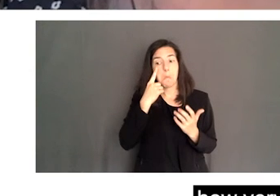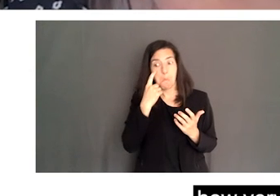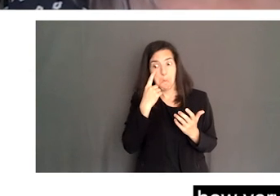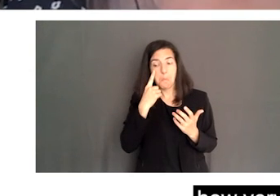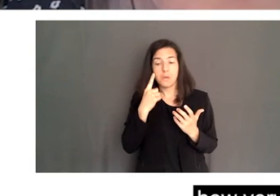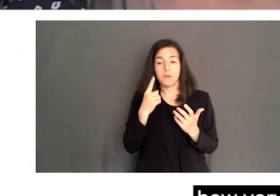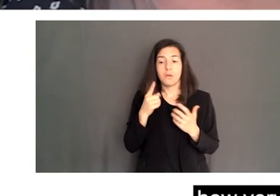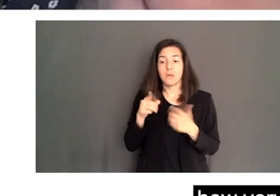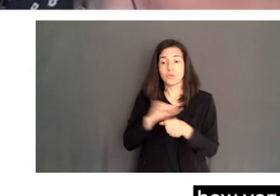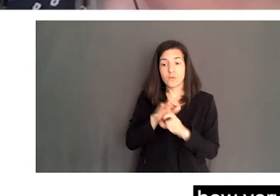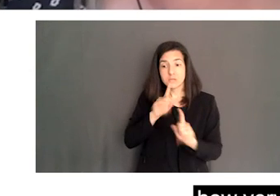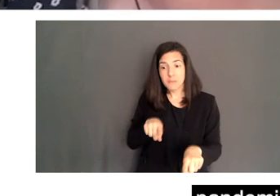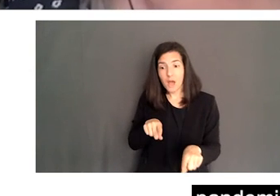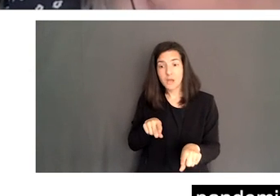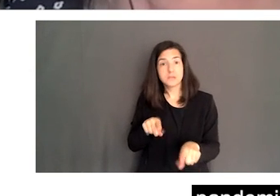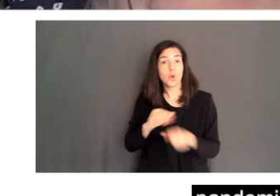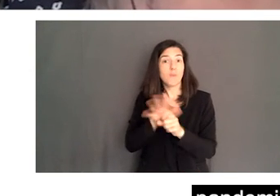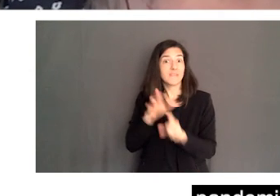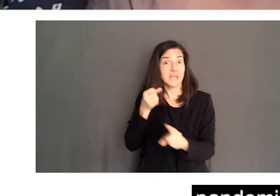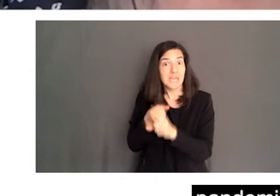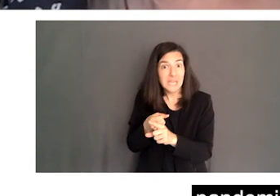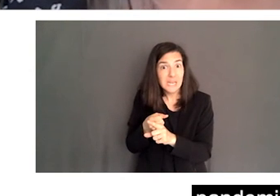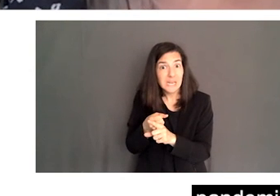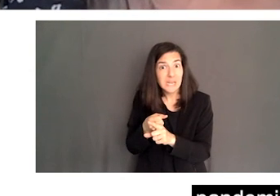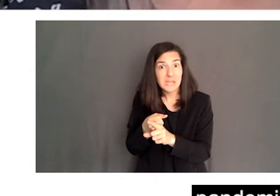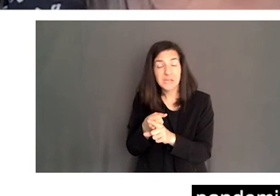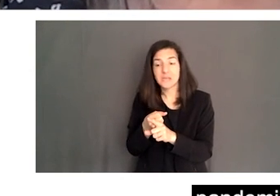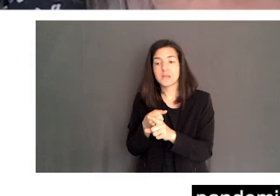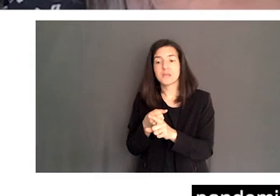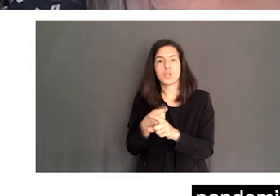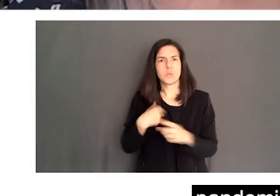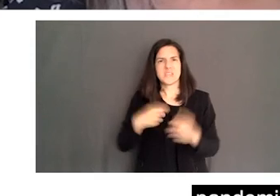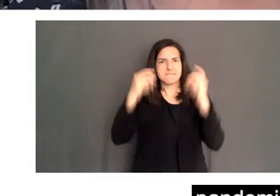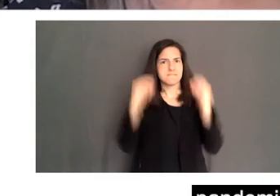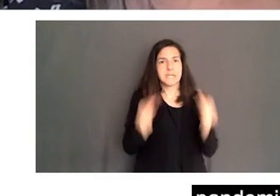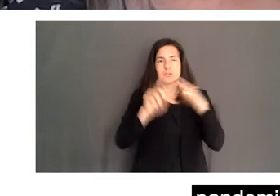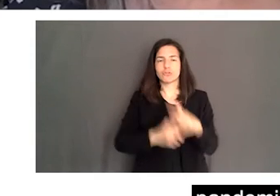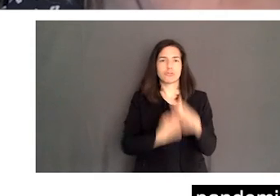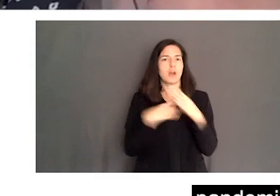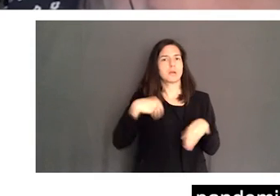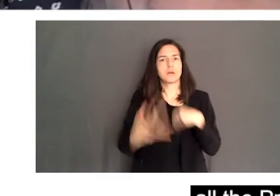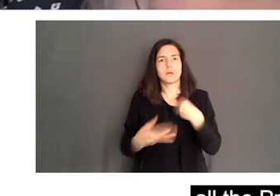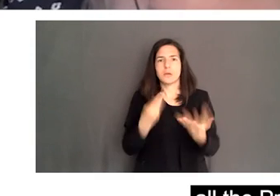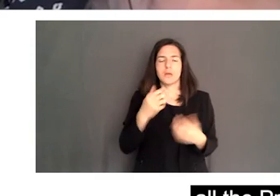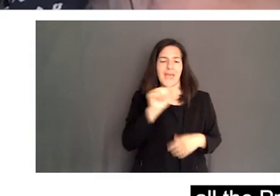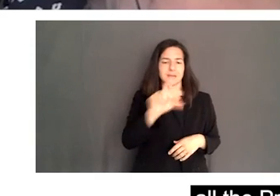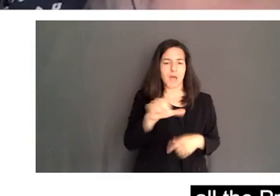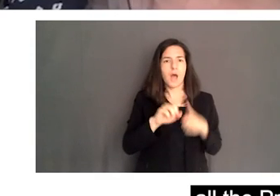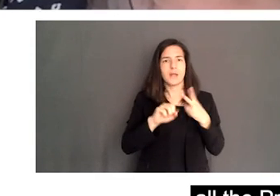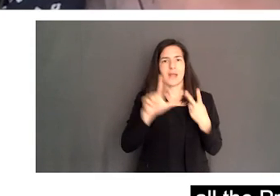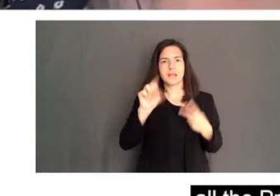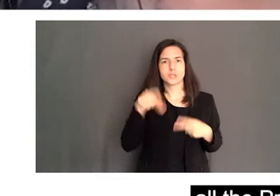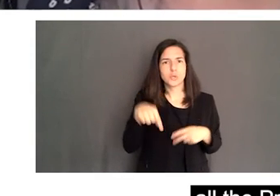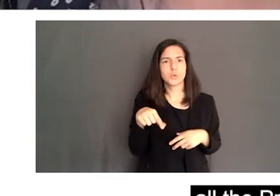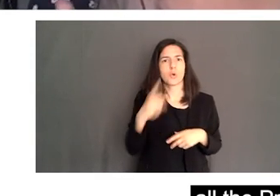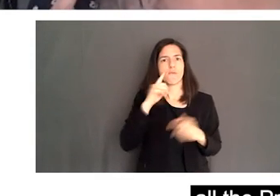historically, when, when the pandemic hit, we started offering ASL and LSQ at all the Prime Minister's